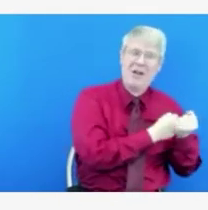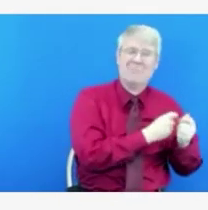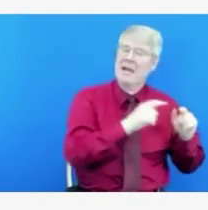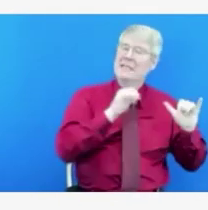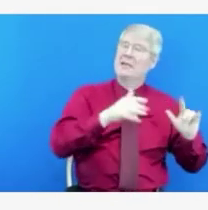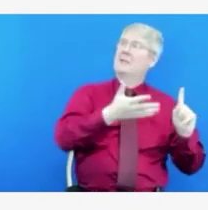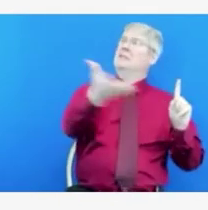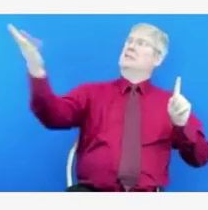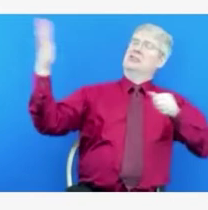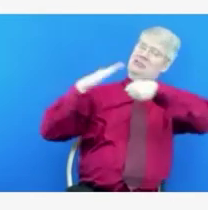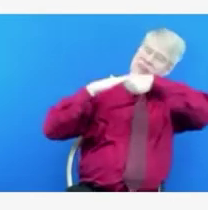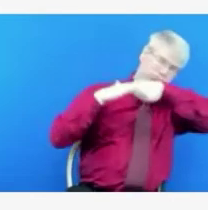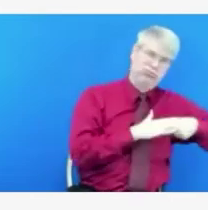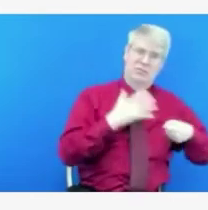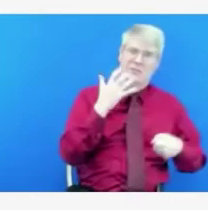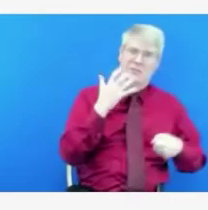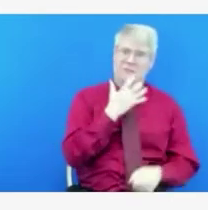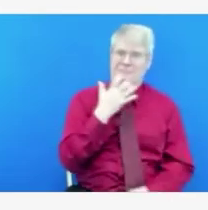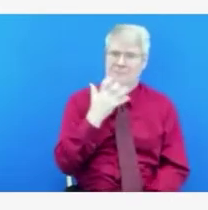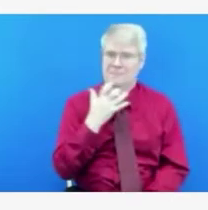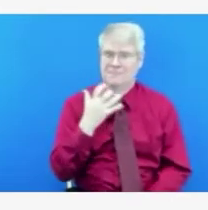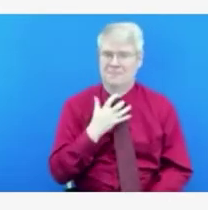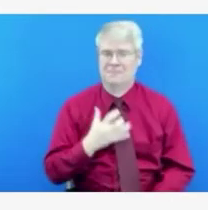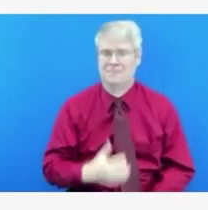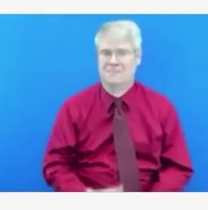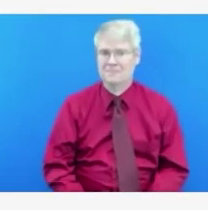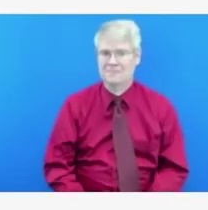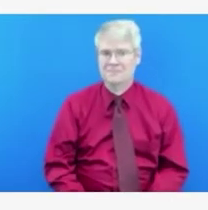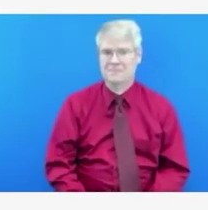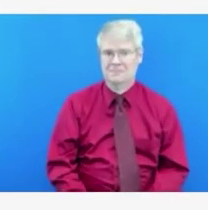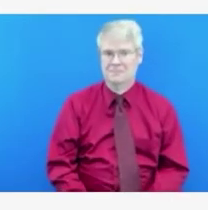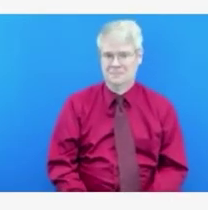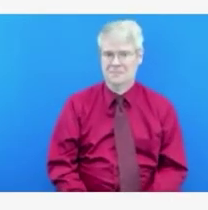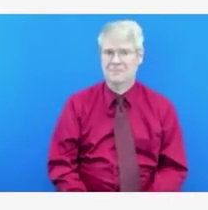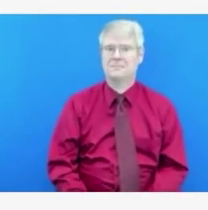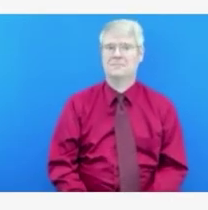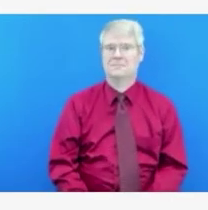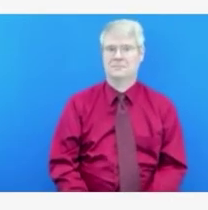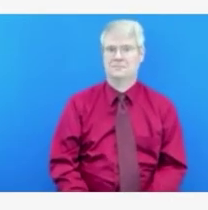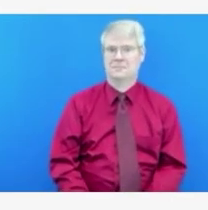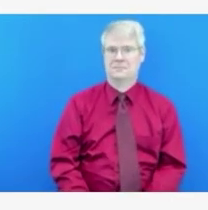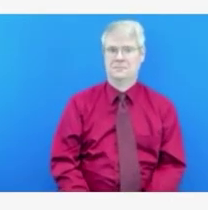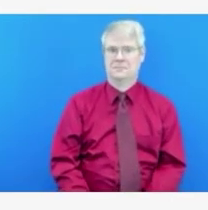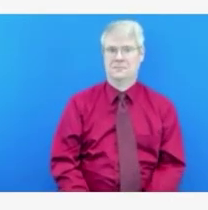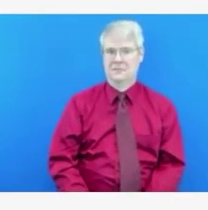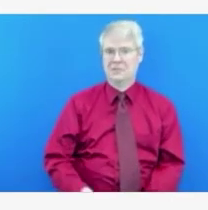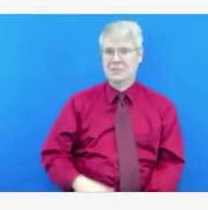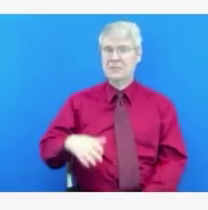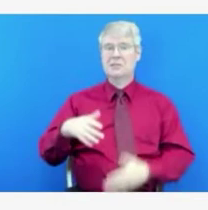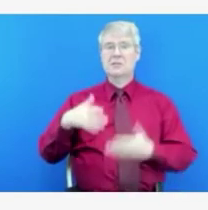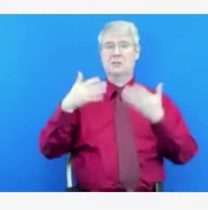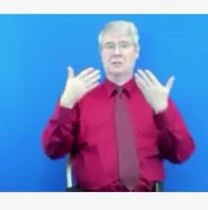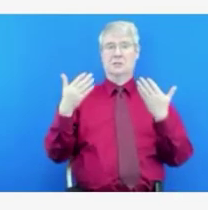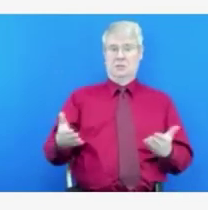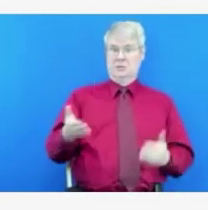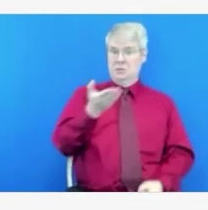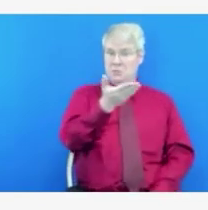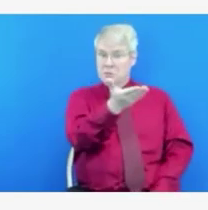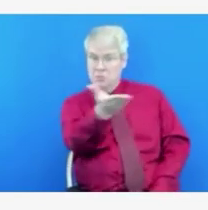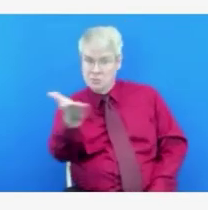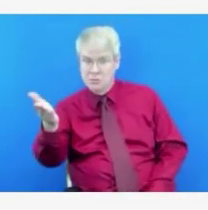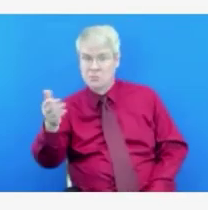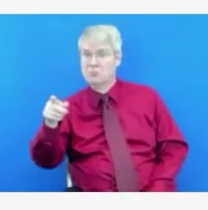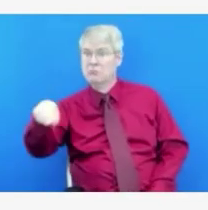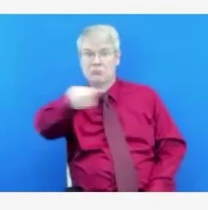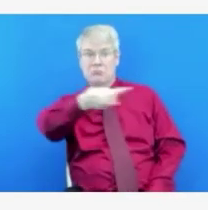how to protect yourselves and your loved ones from COVID. And it's a repeat of the same message you've been hearing,